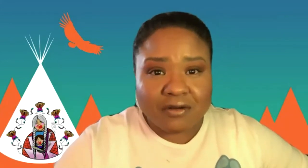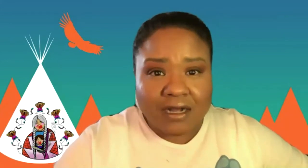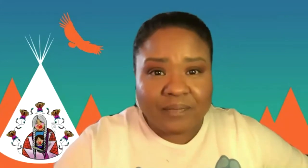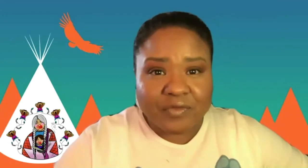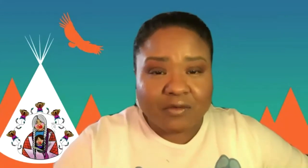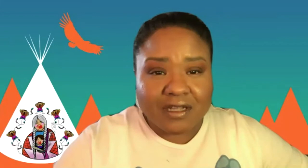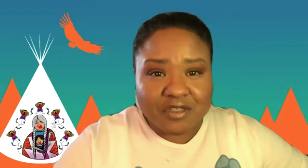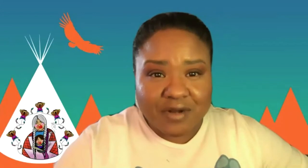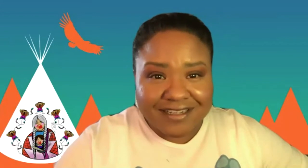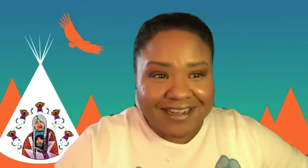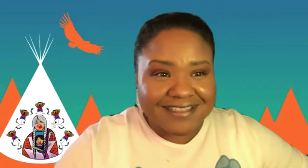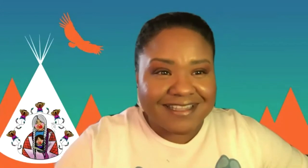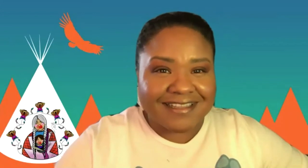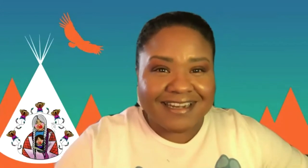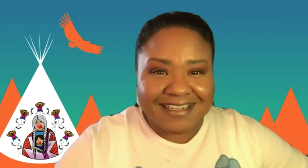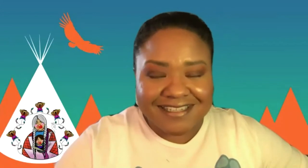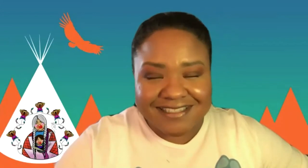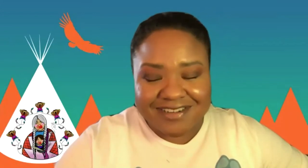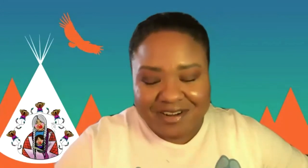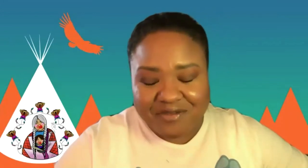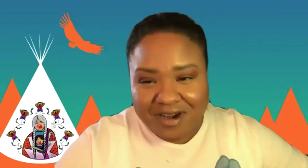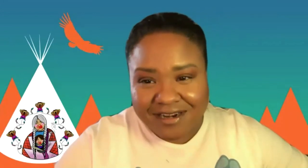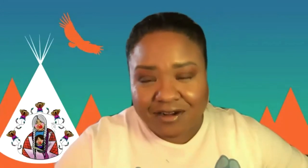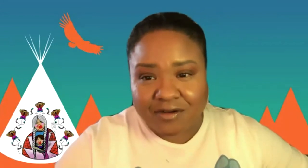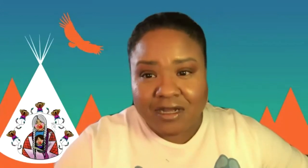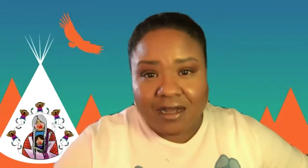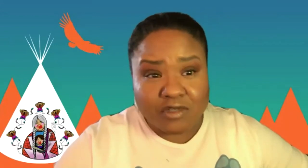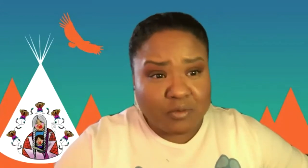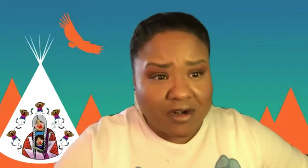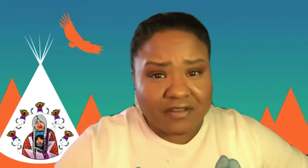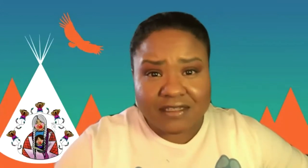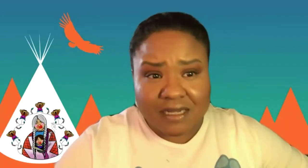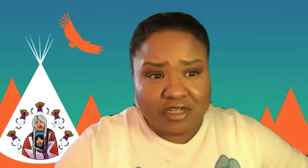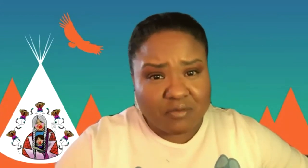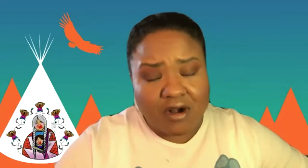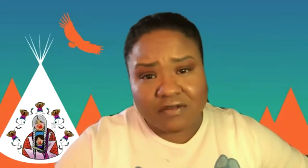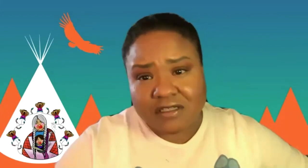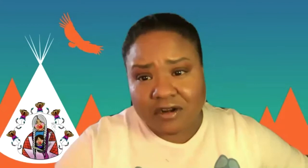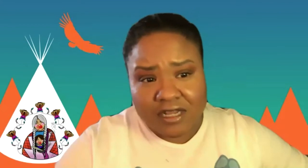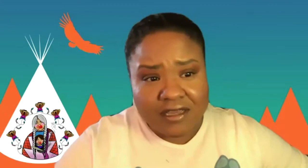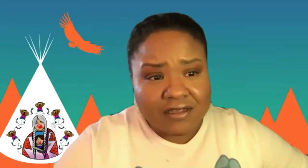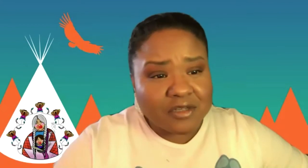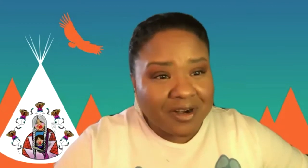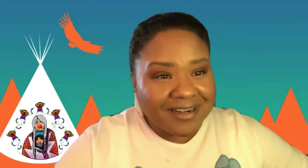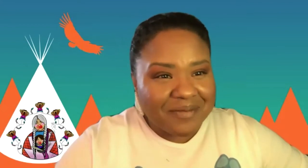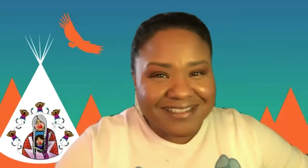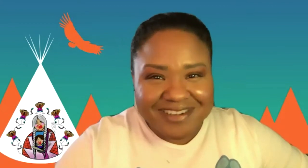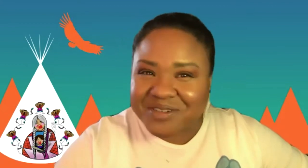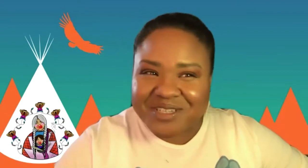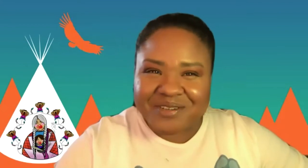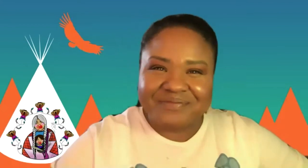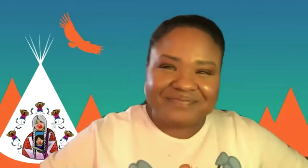also would love to recognize that the United States Attorney for Idaho was part of the inception and part of this learning. So, Bart, I